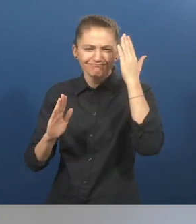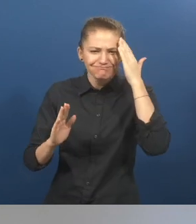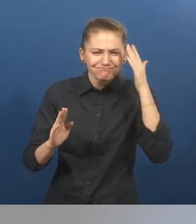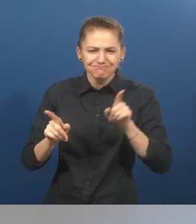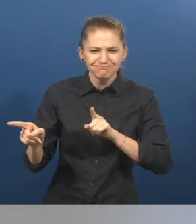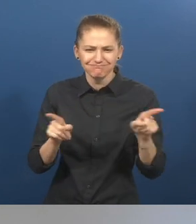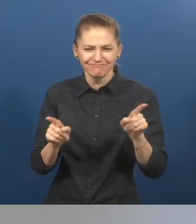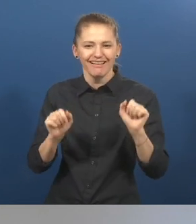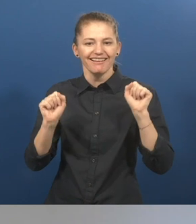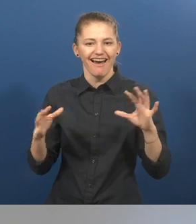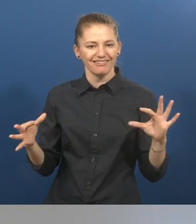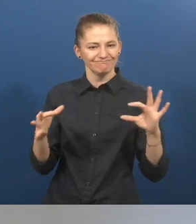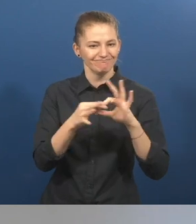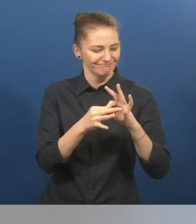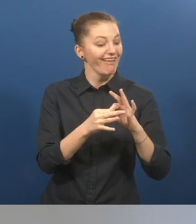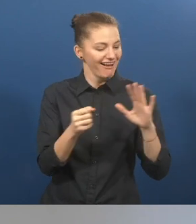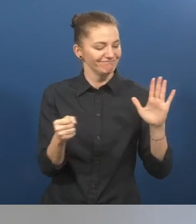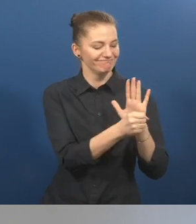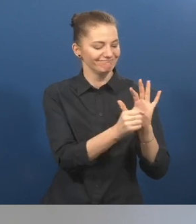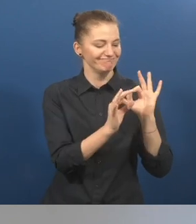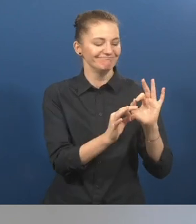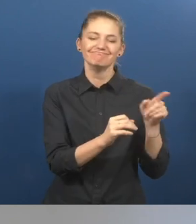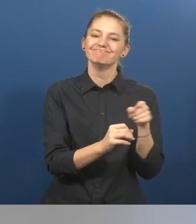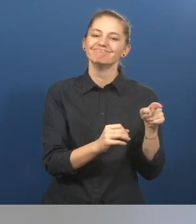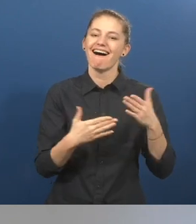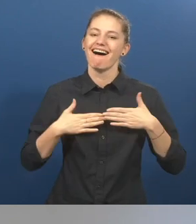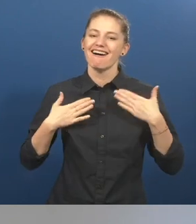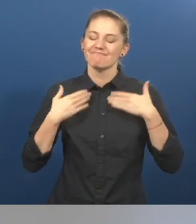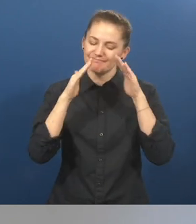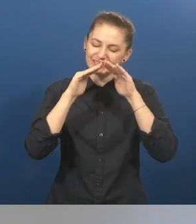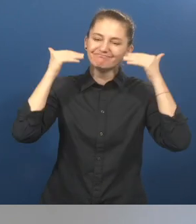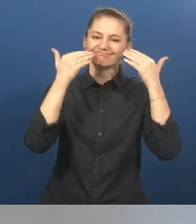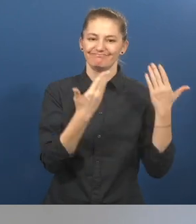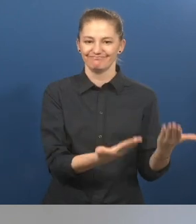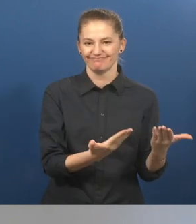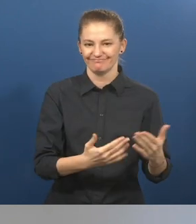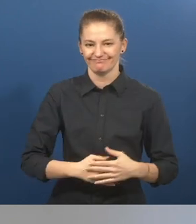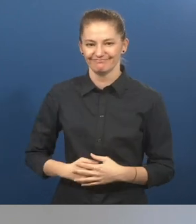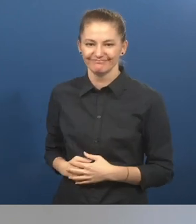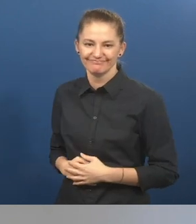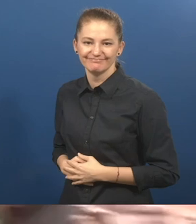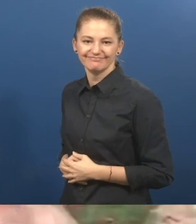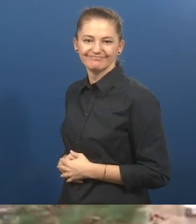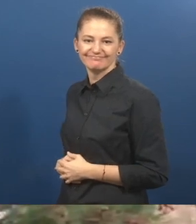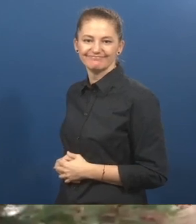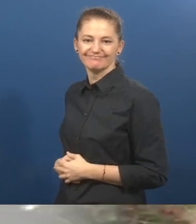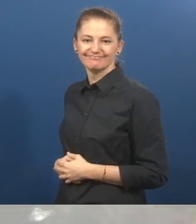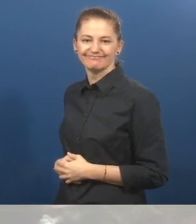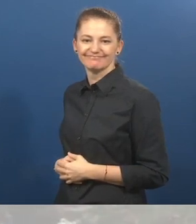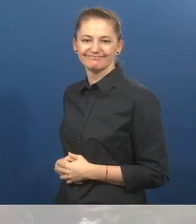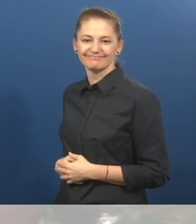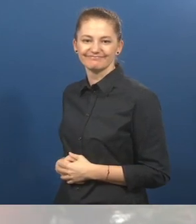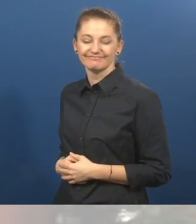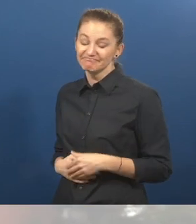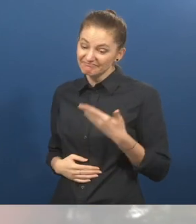know them both and not just identify potential jobs, but to create employment opportunities that are a good match for both. How did this